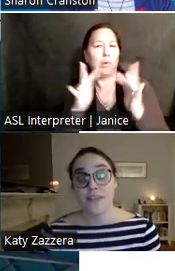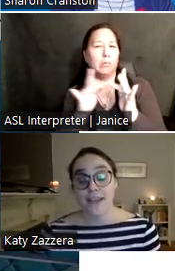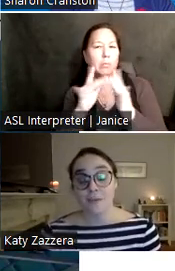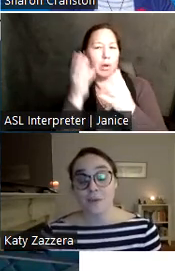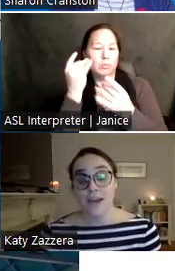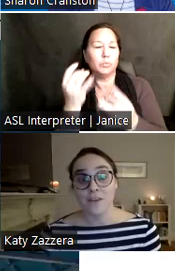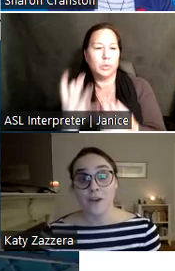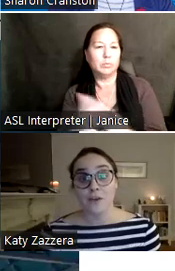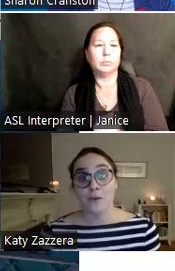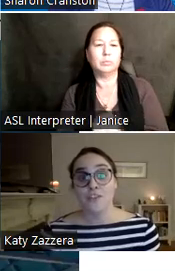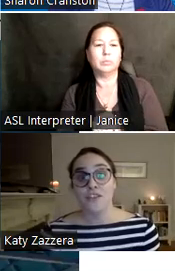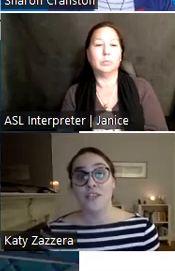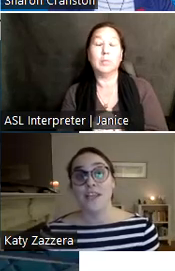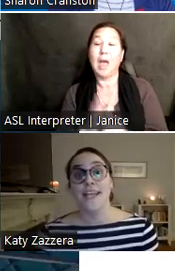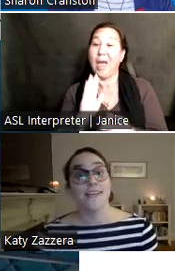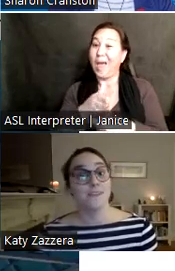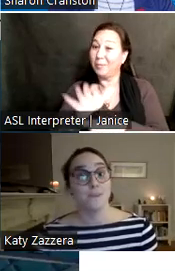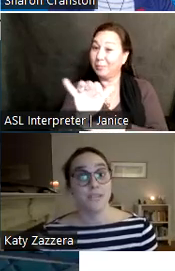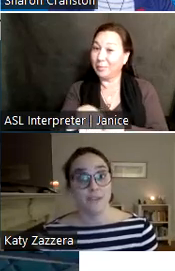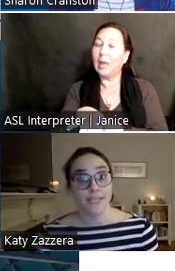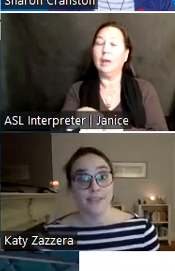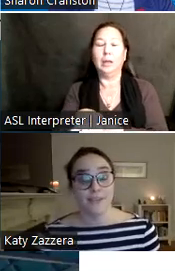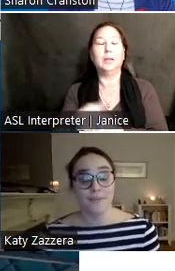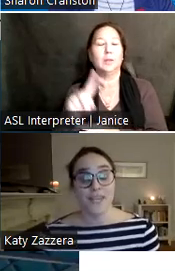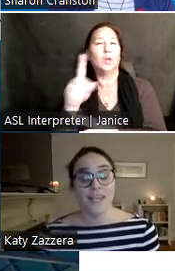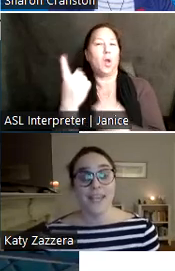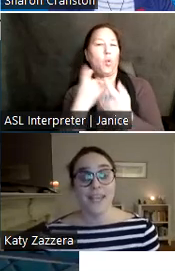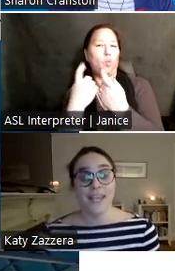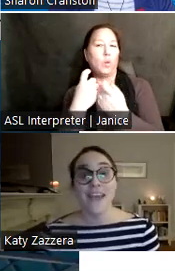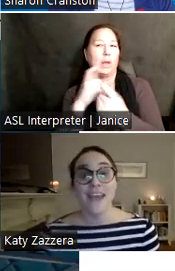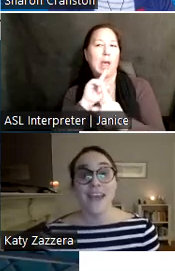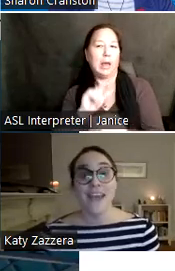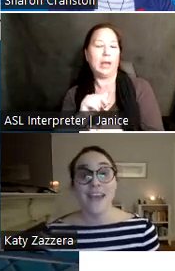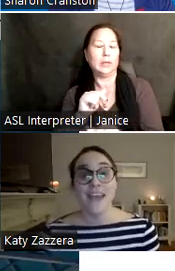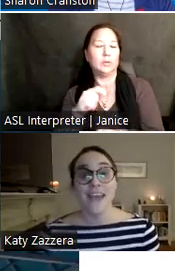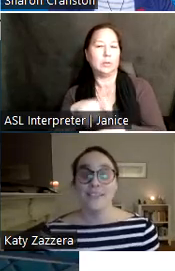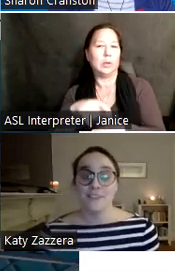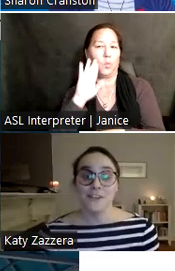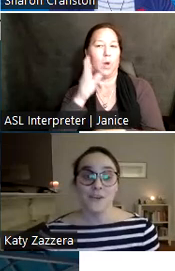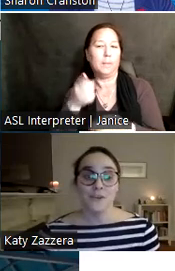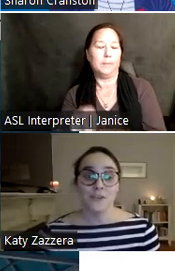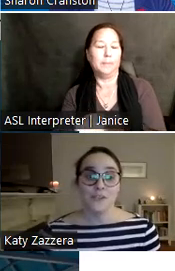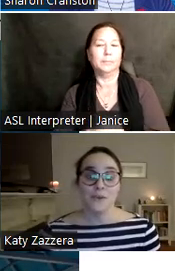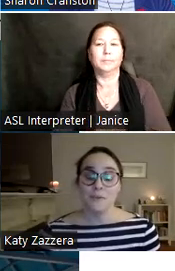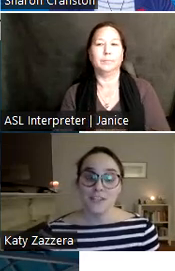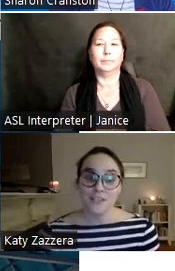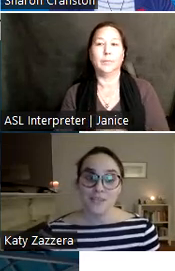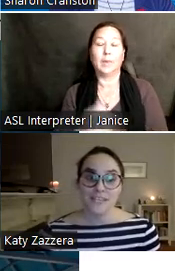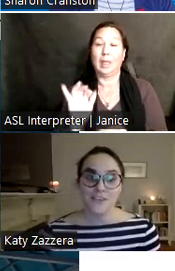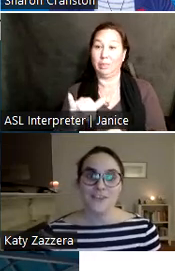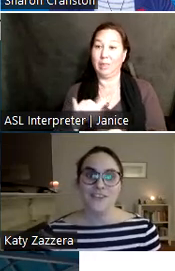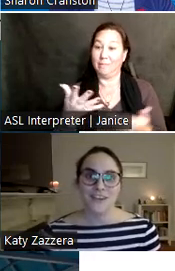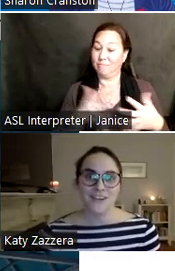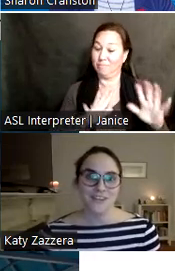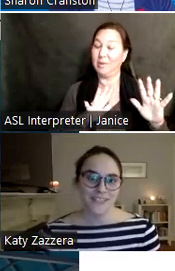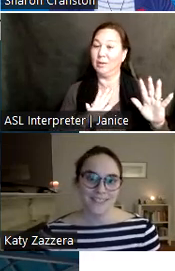Following that, we'll have our question and answer period. And with that, I would like to turn it over to our project